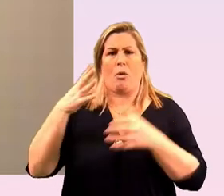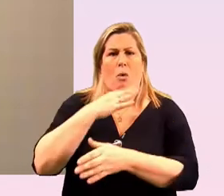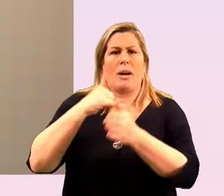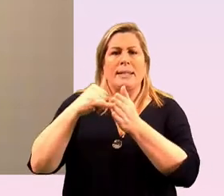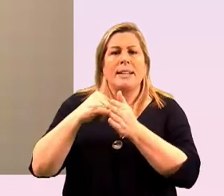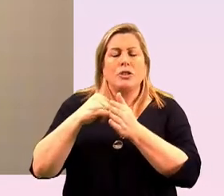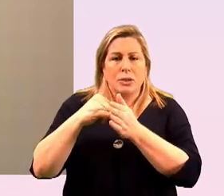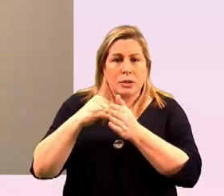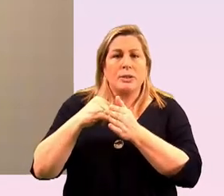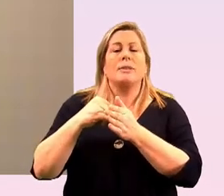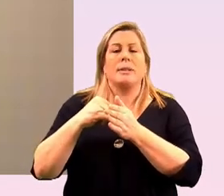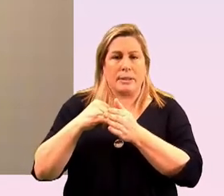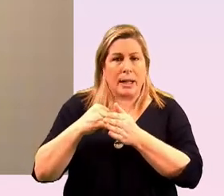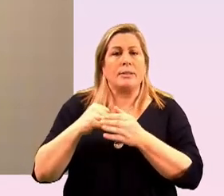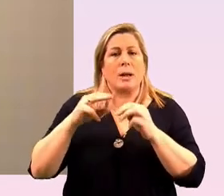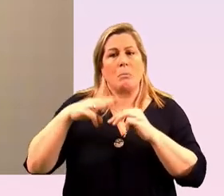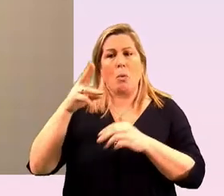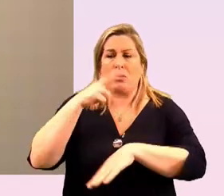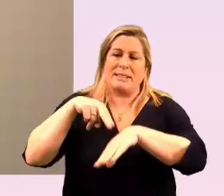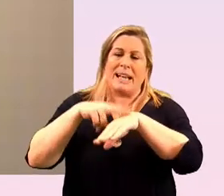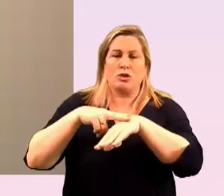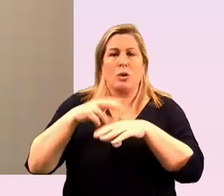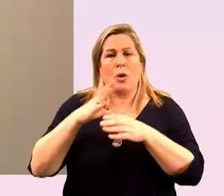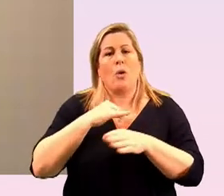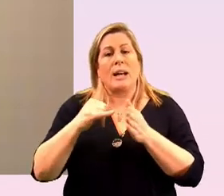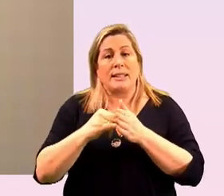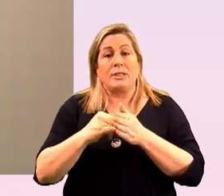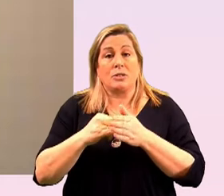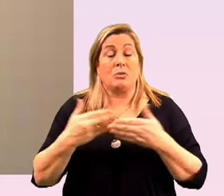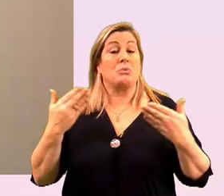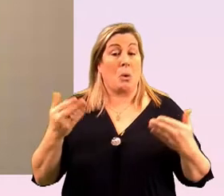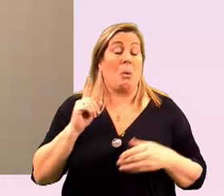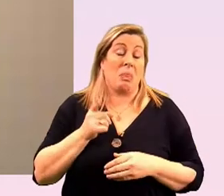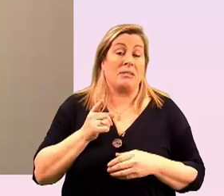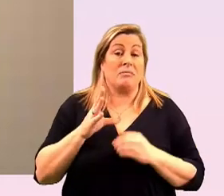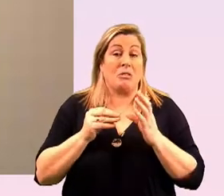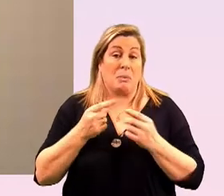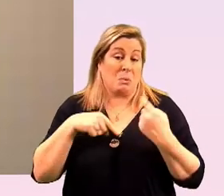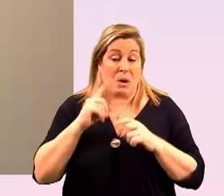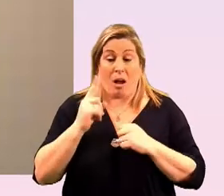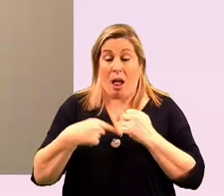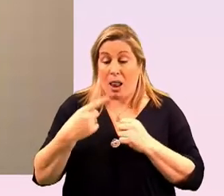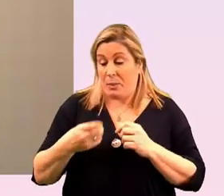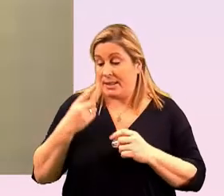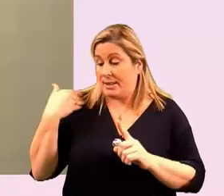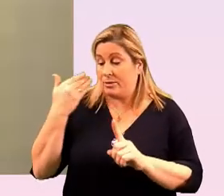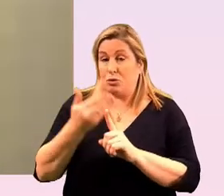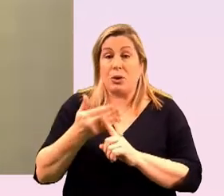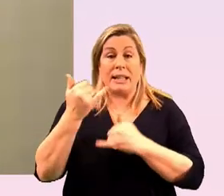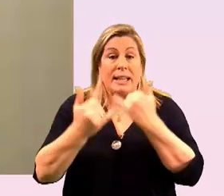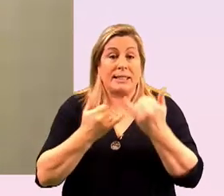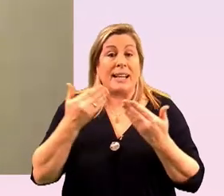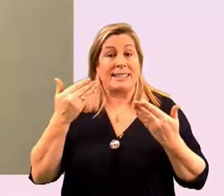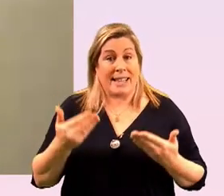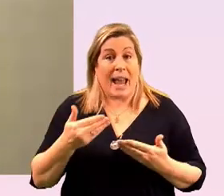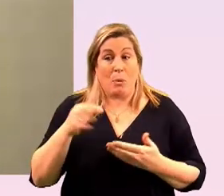and and more national organizations so so that's something that we have always done over the years and now